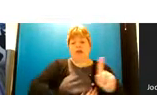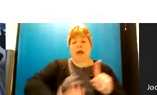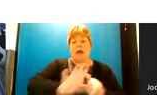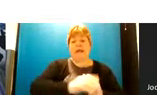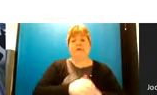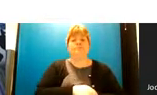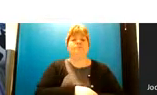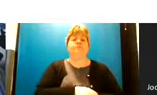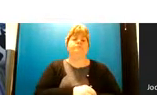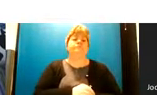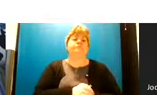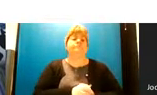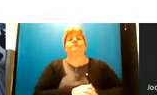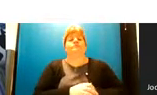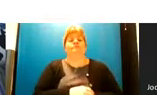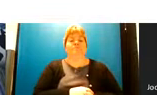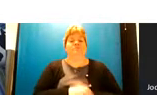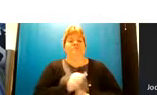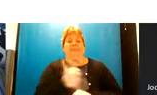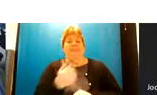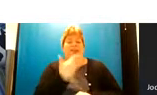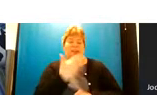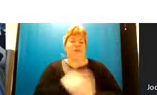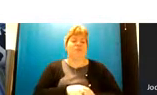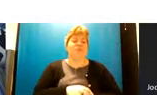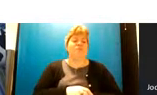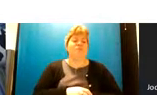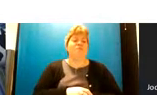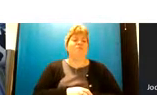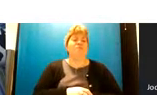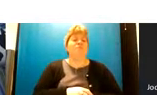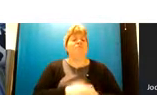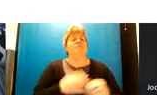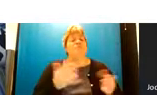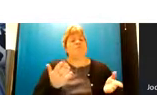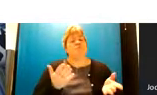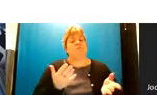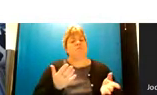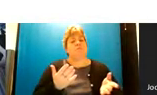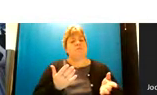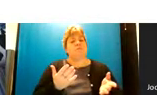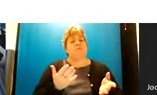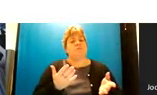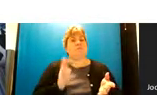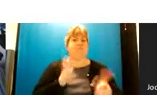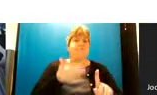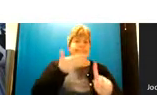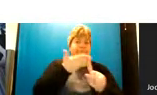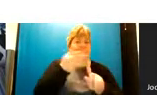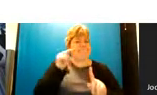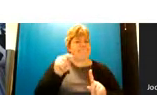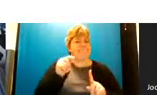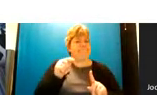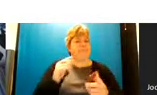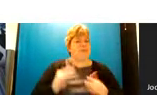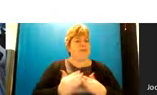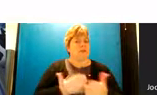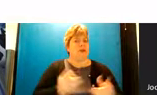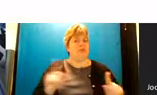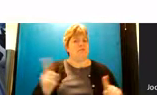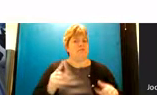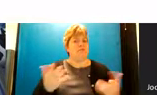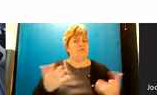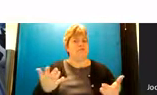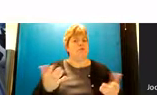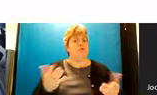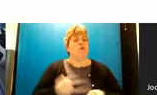have the next slide please thank you um and really uh the objective of this uh service is again is to